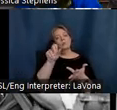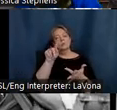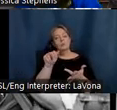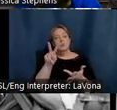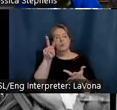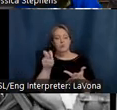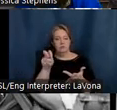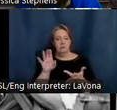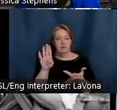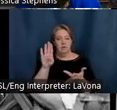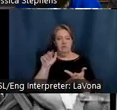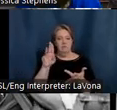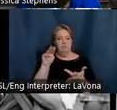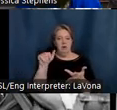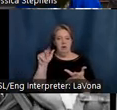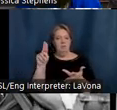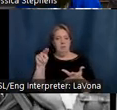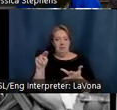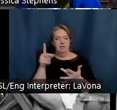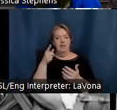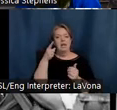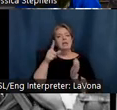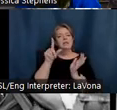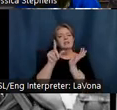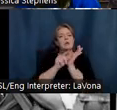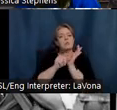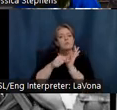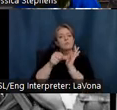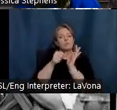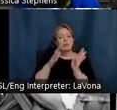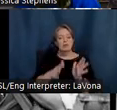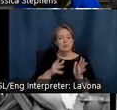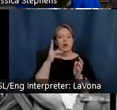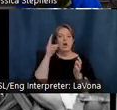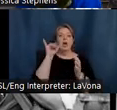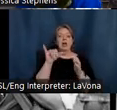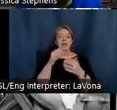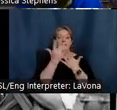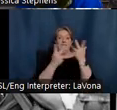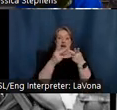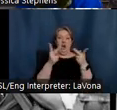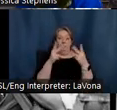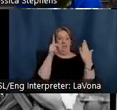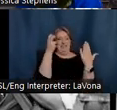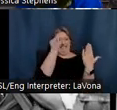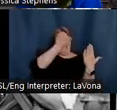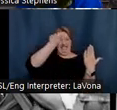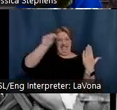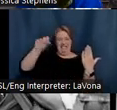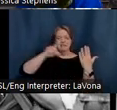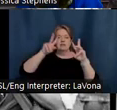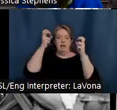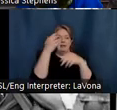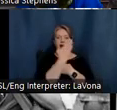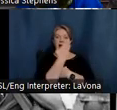with the quote, Every morning I take off my hat to the beauty of the world. William Forsythe,